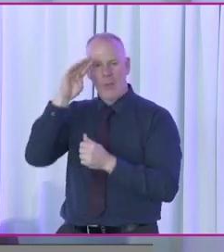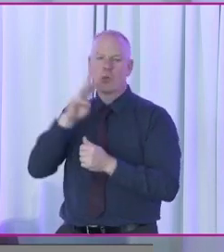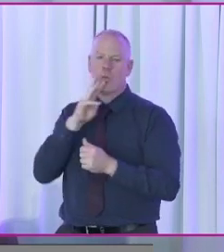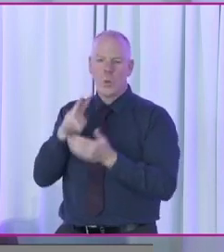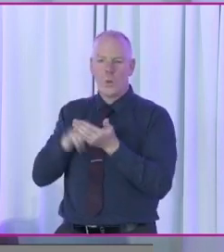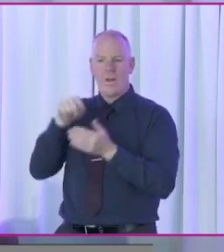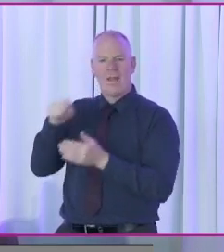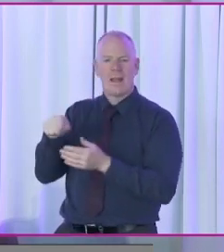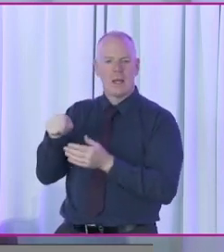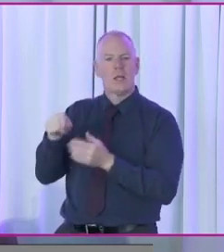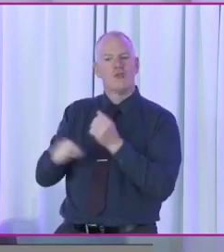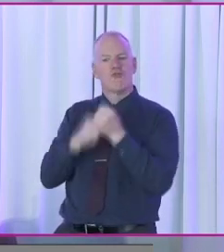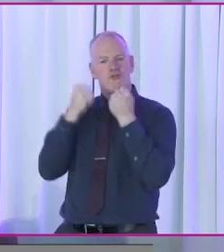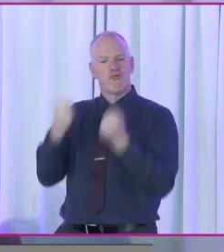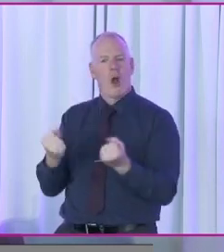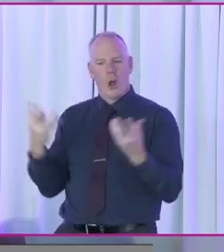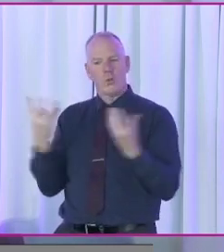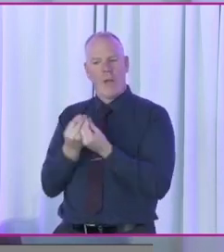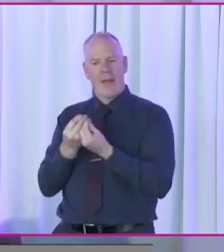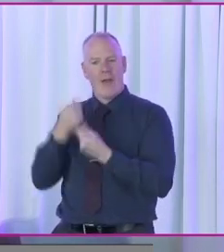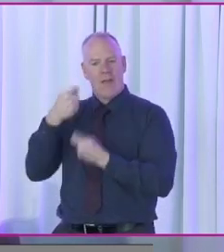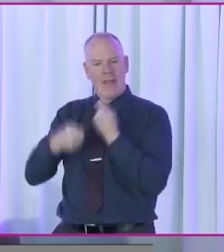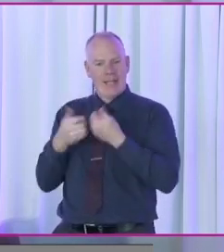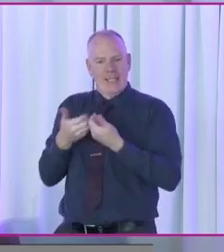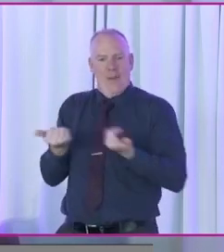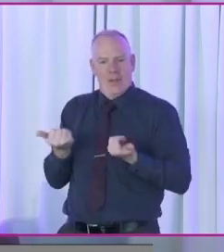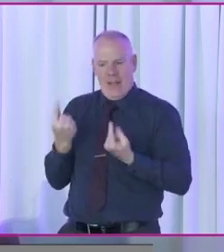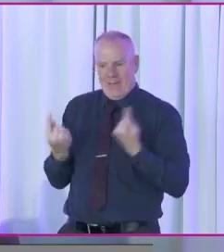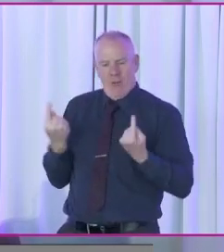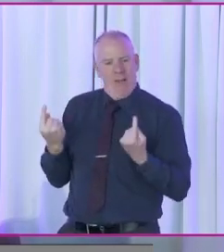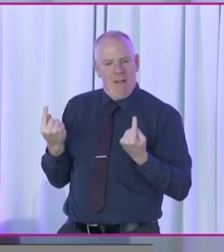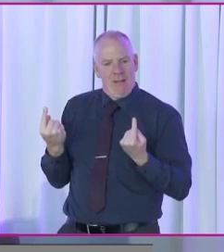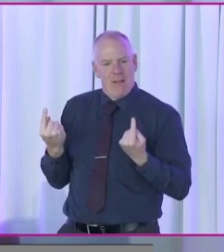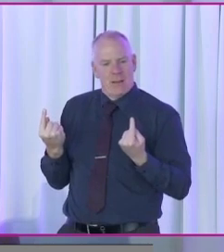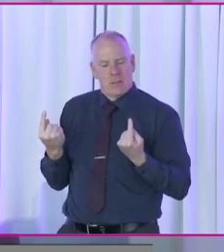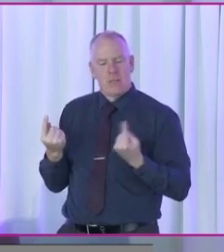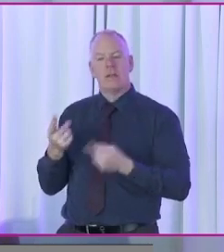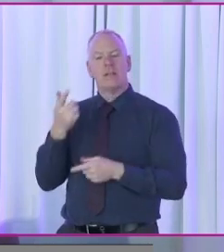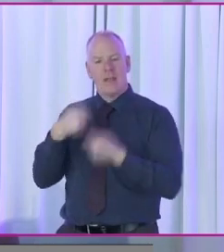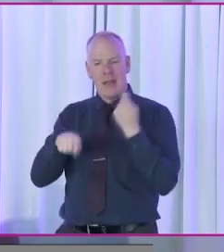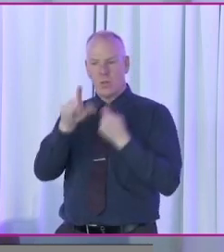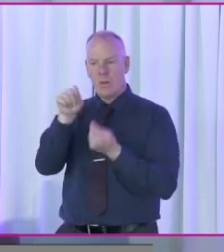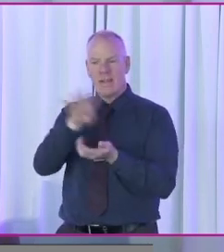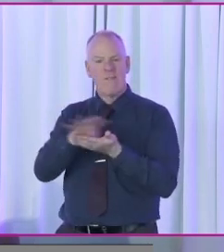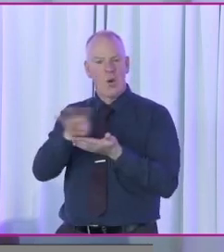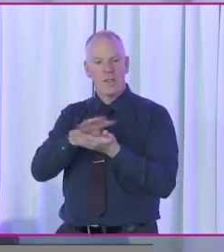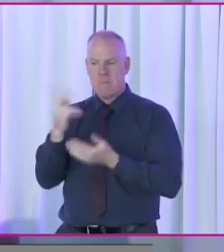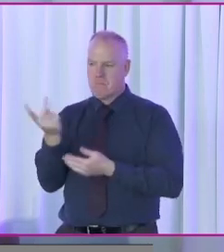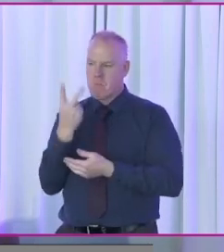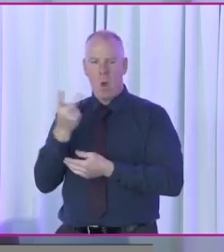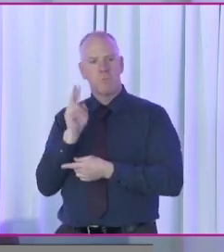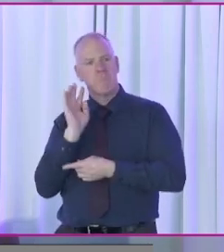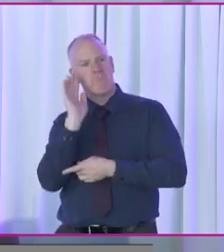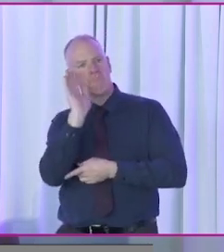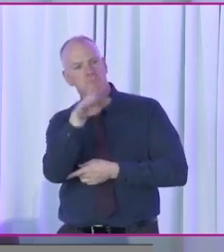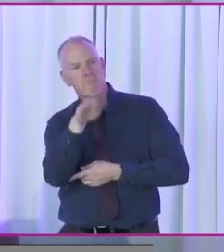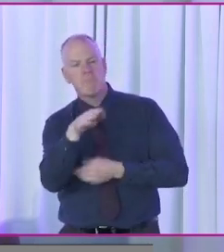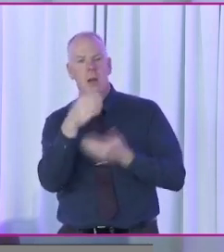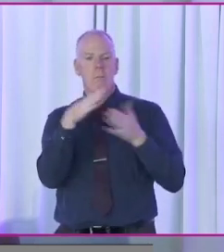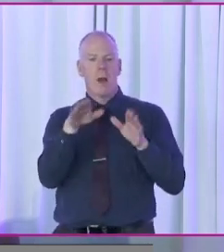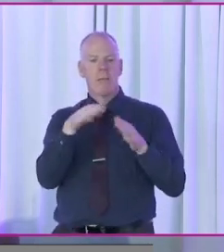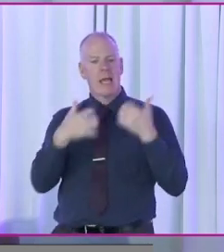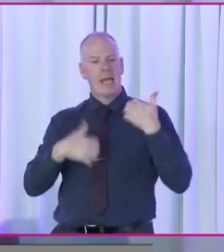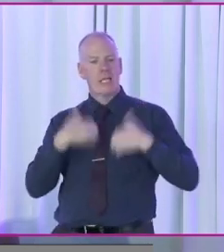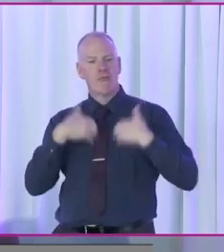we were stronger together. And this is what we did. In 2014, we approached Public Interest Law Alliance.